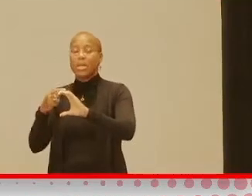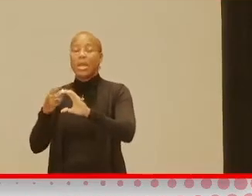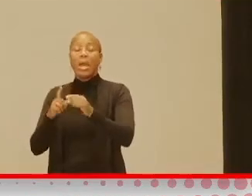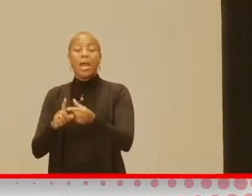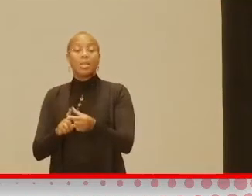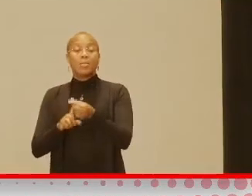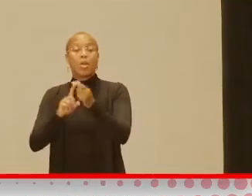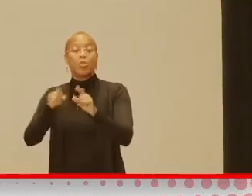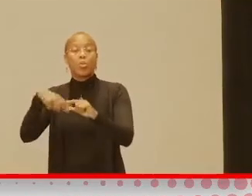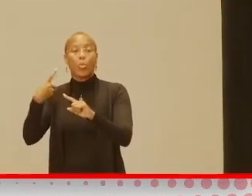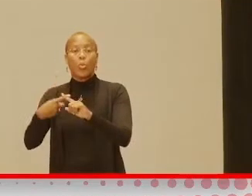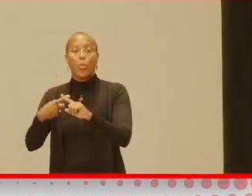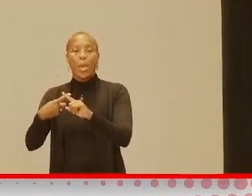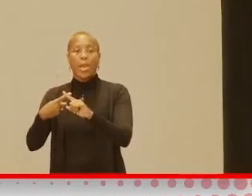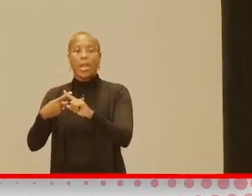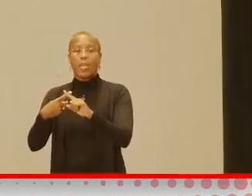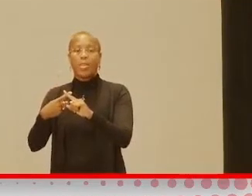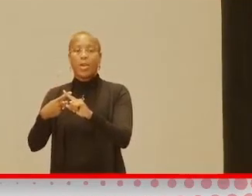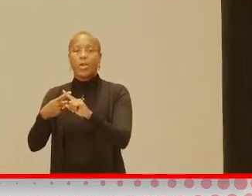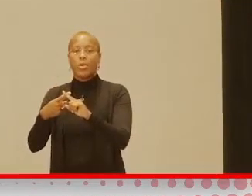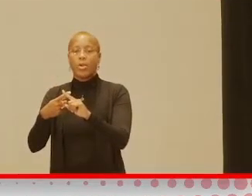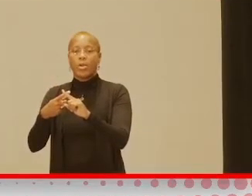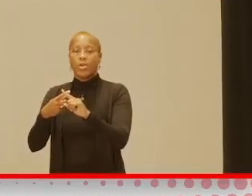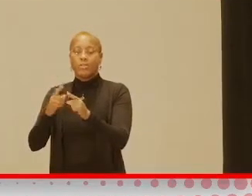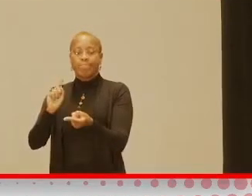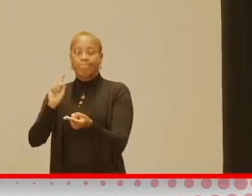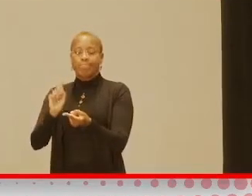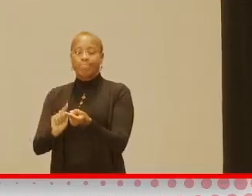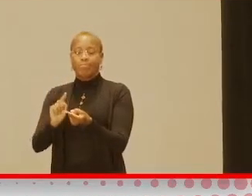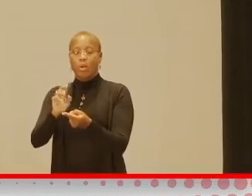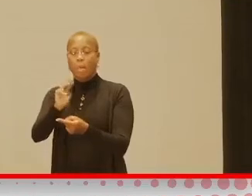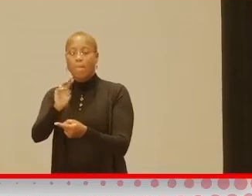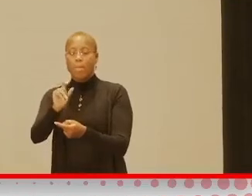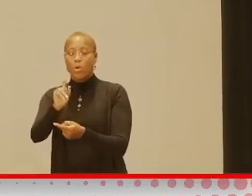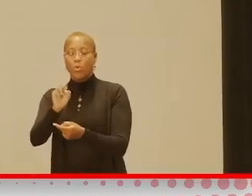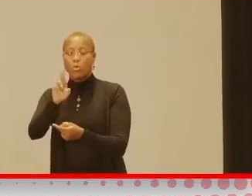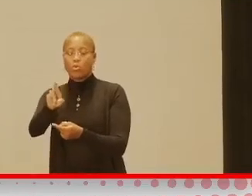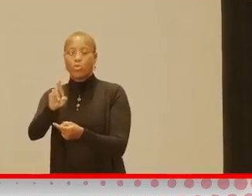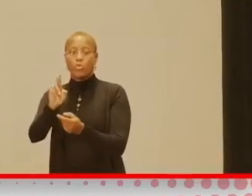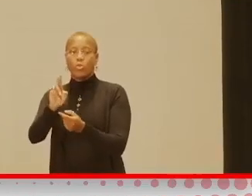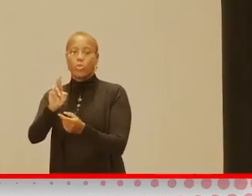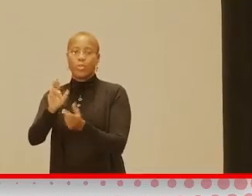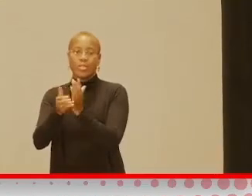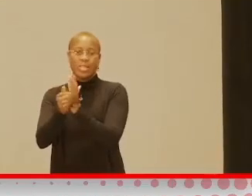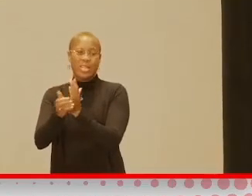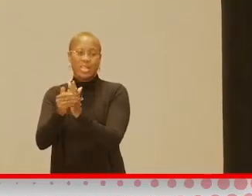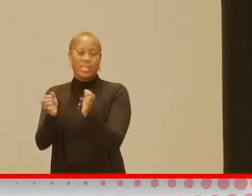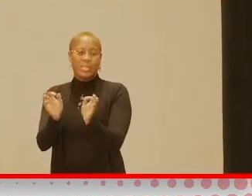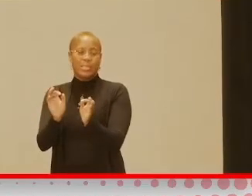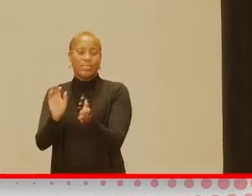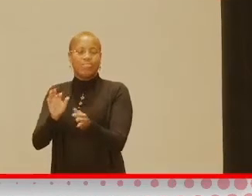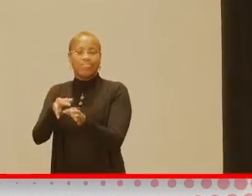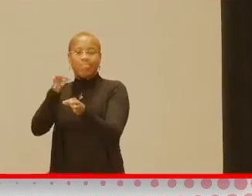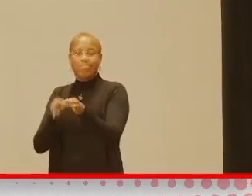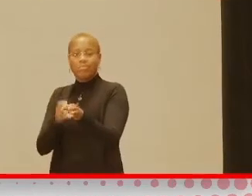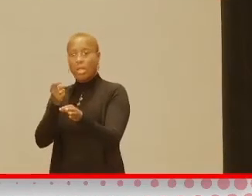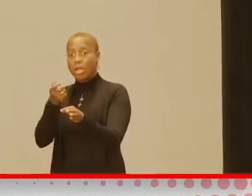skills aren't quite there yet and they're still developing. So these are a couple of, you know, kind of little step ideas